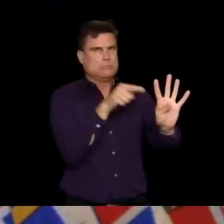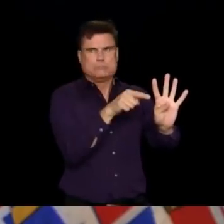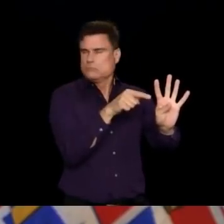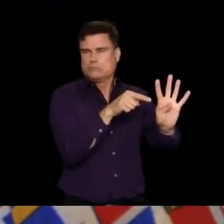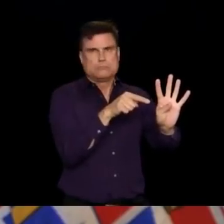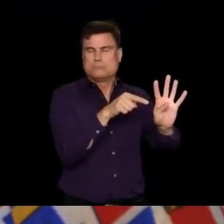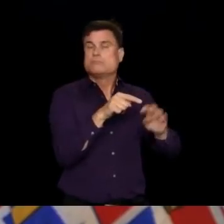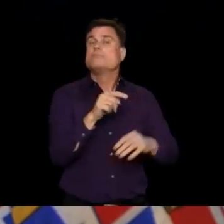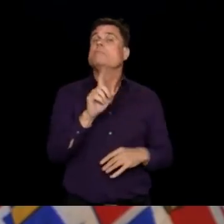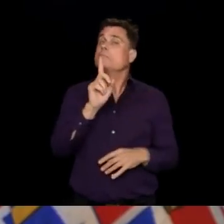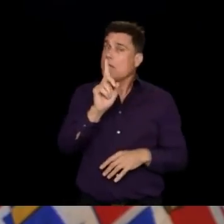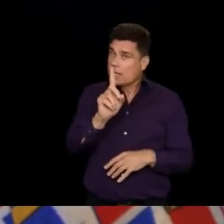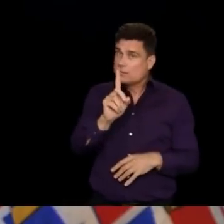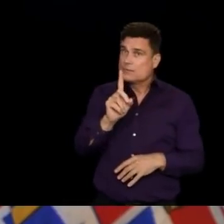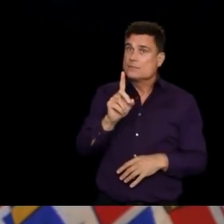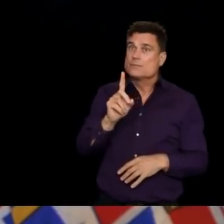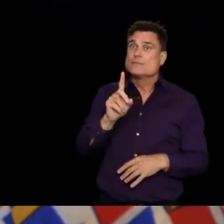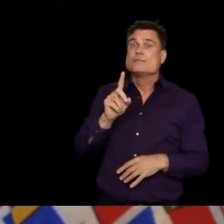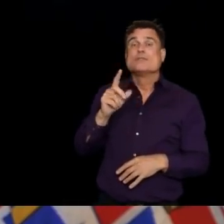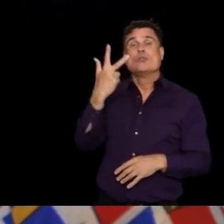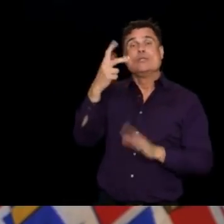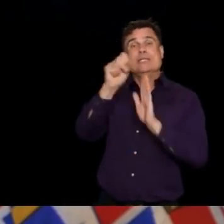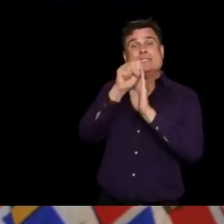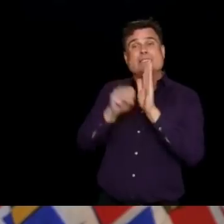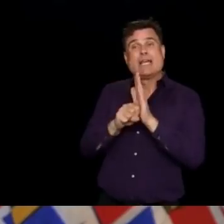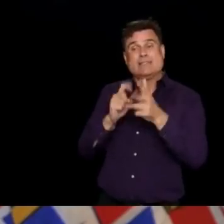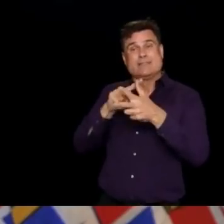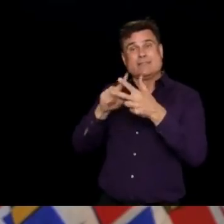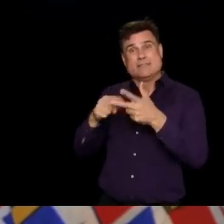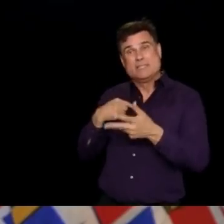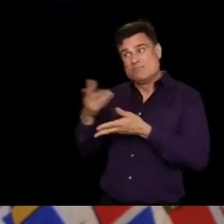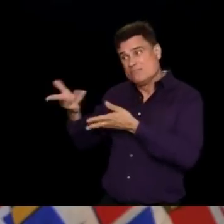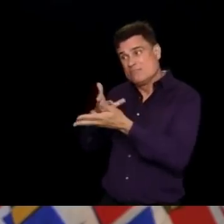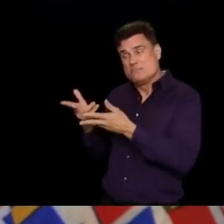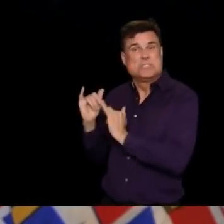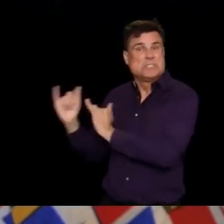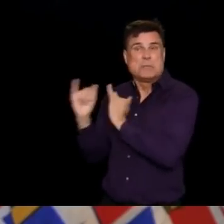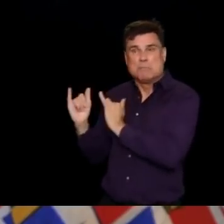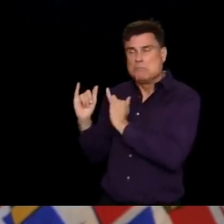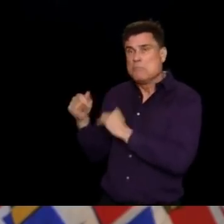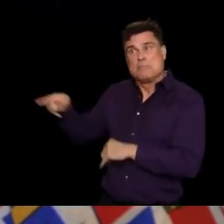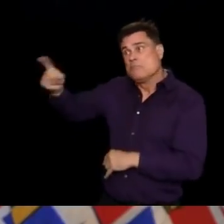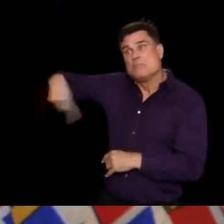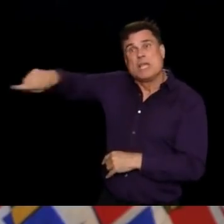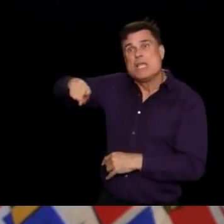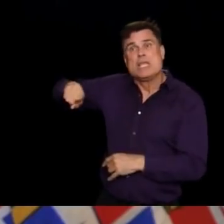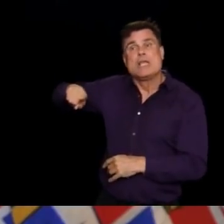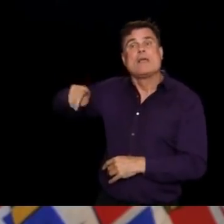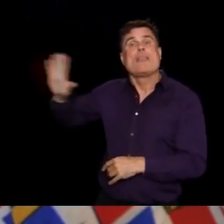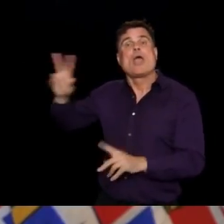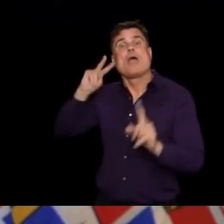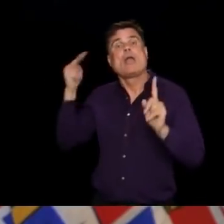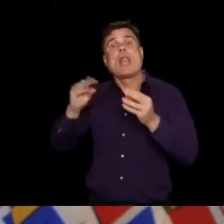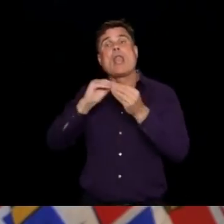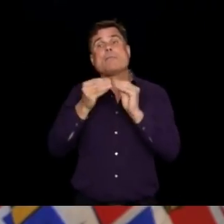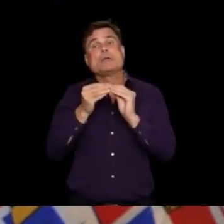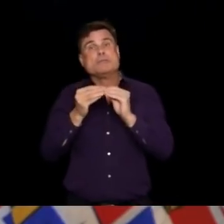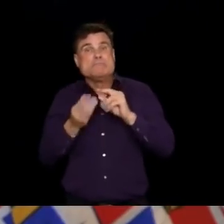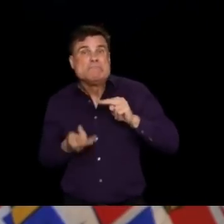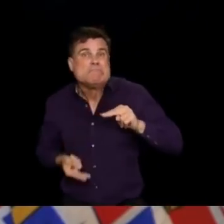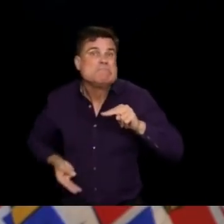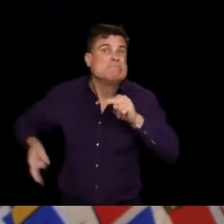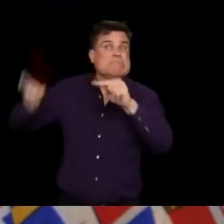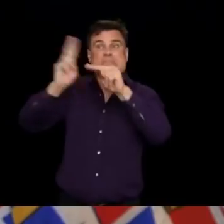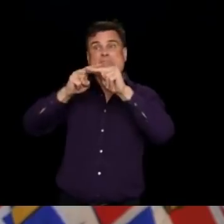they also have not seen surges related to those activities. And it is likely a combination of them